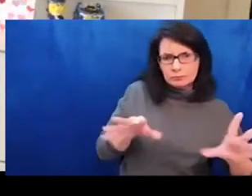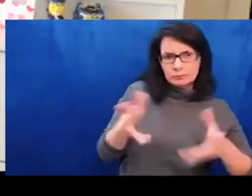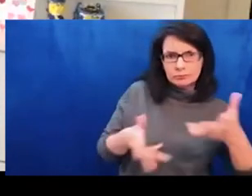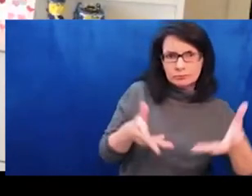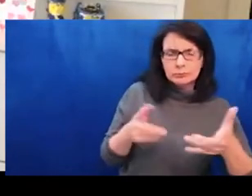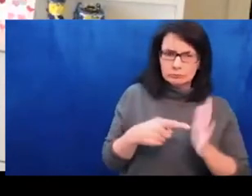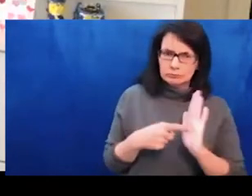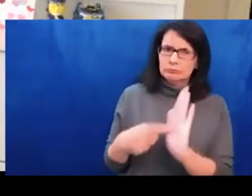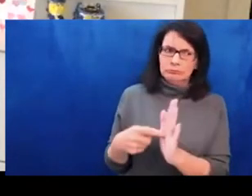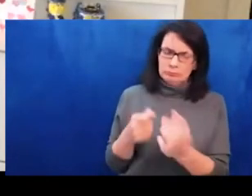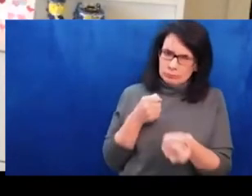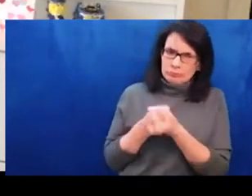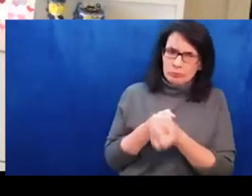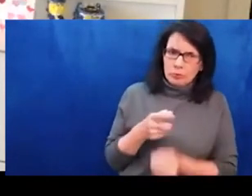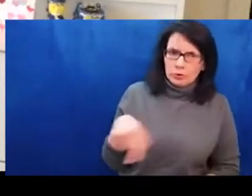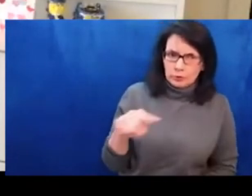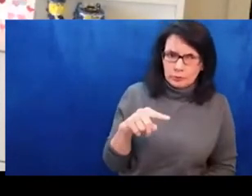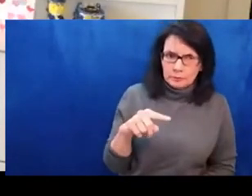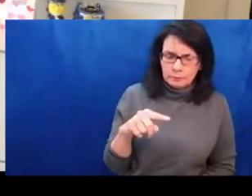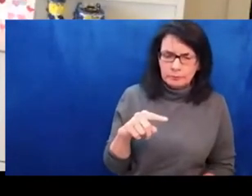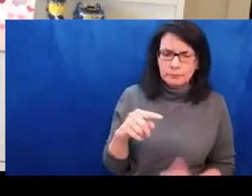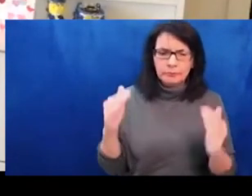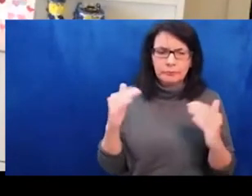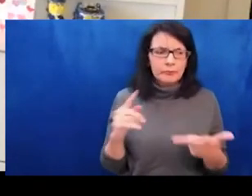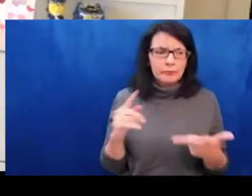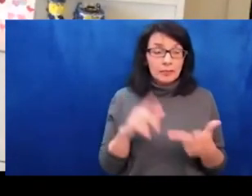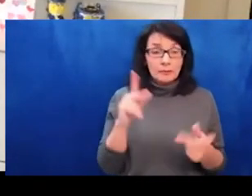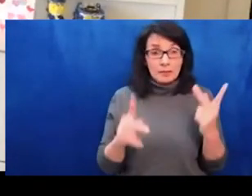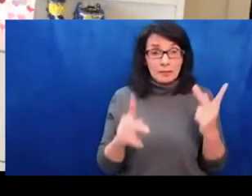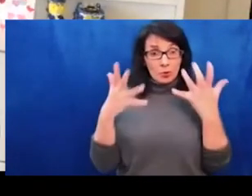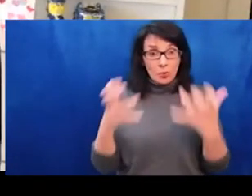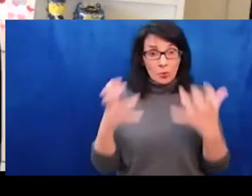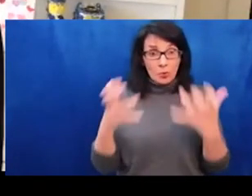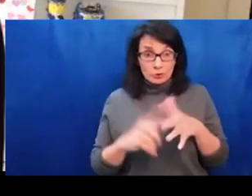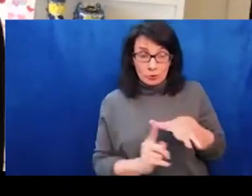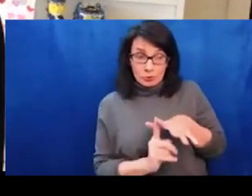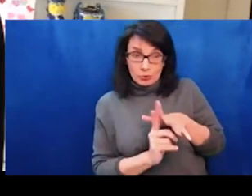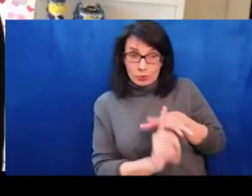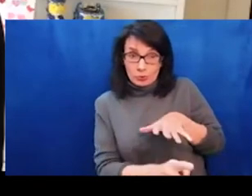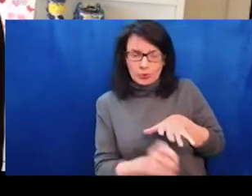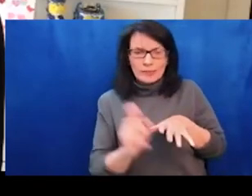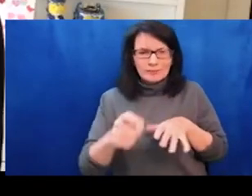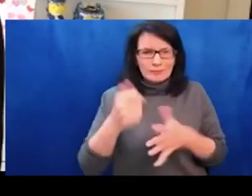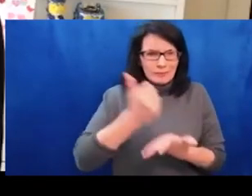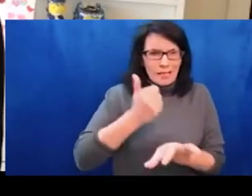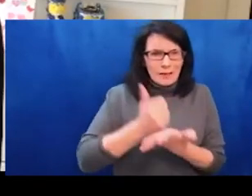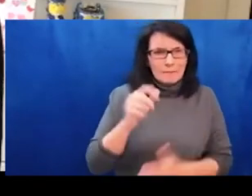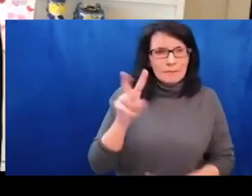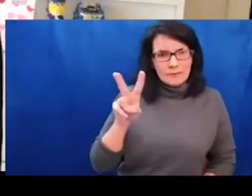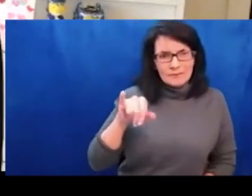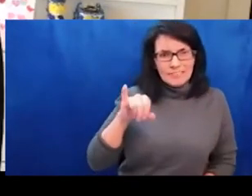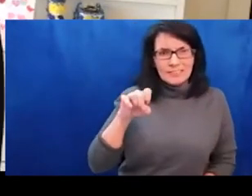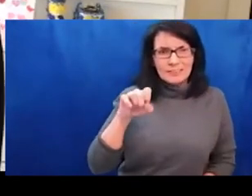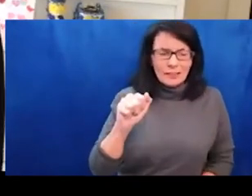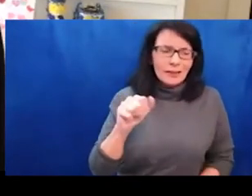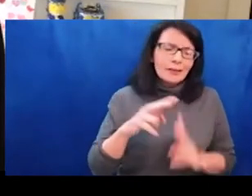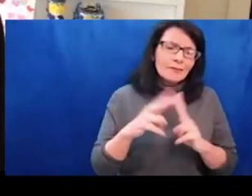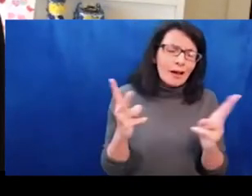now a number of ways that we can support Ukrainian artists. And the first is we can provide emergency funds for immediate needs.